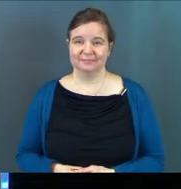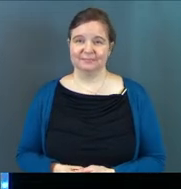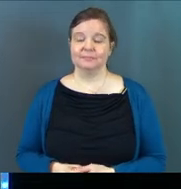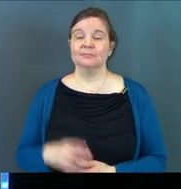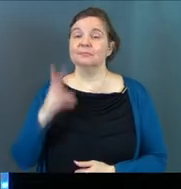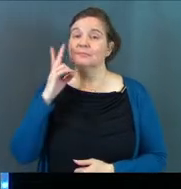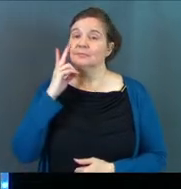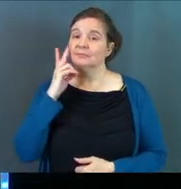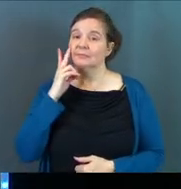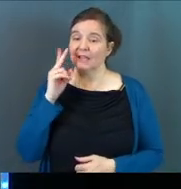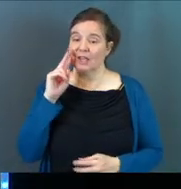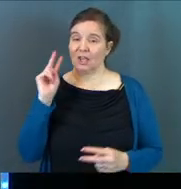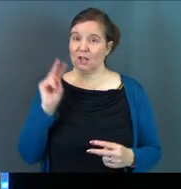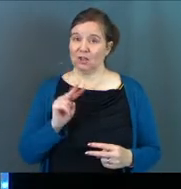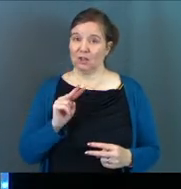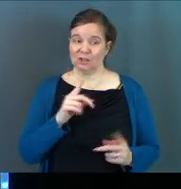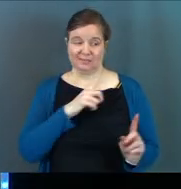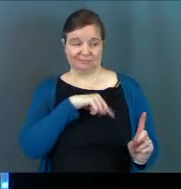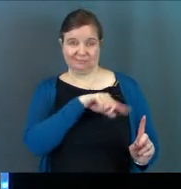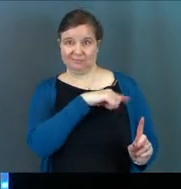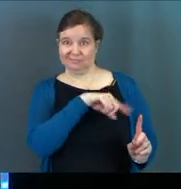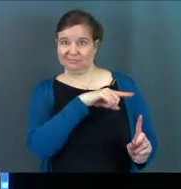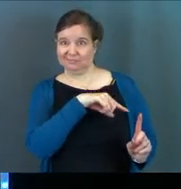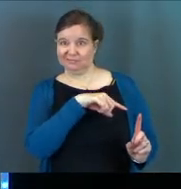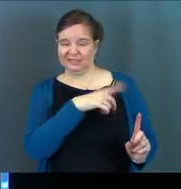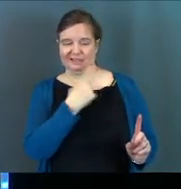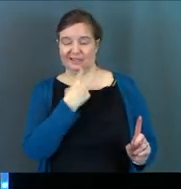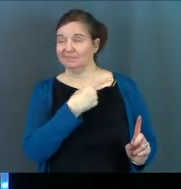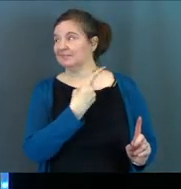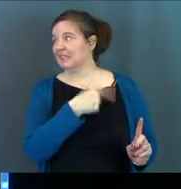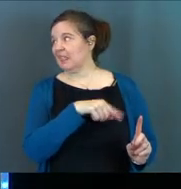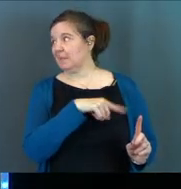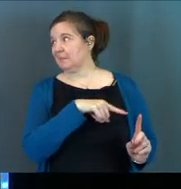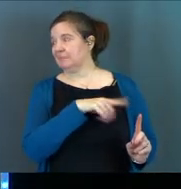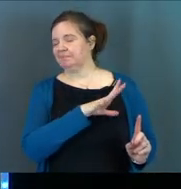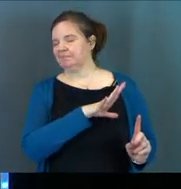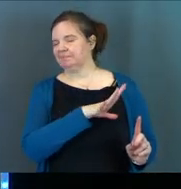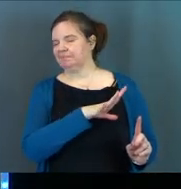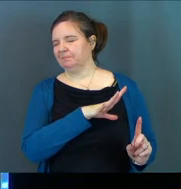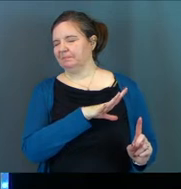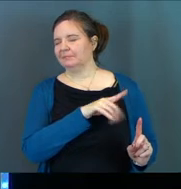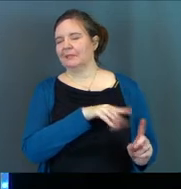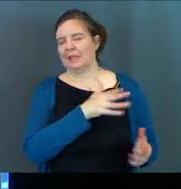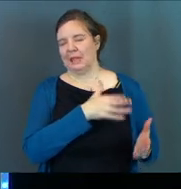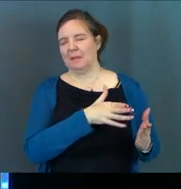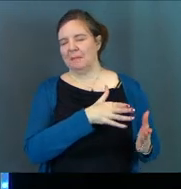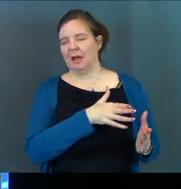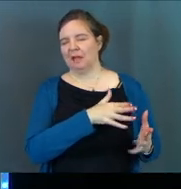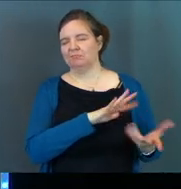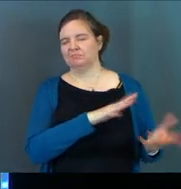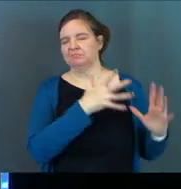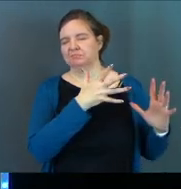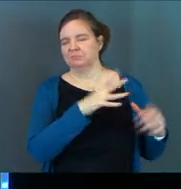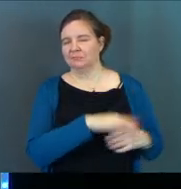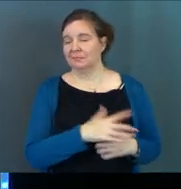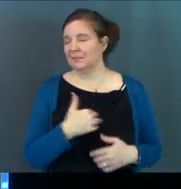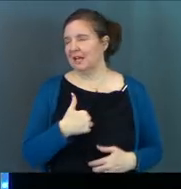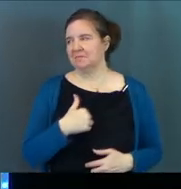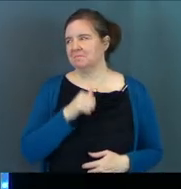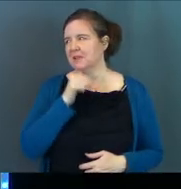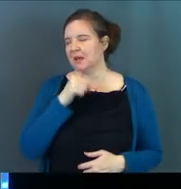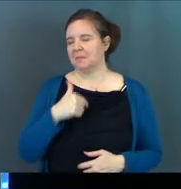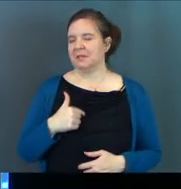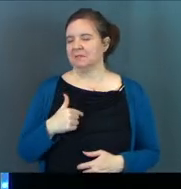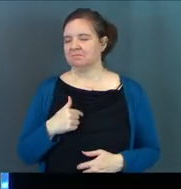See, he looks at the yay who's next to him and says, see them, Jesus? They might blow it, but